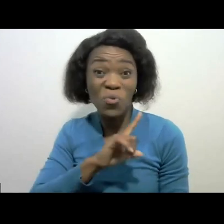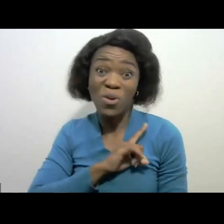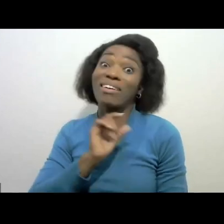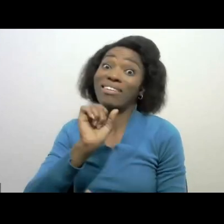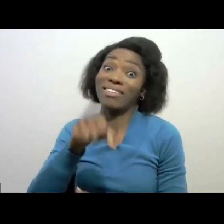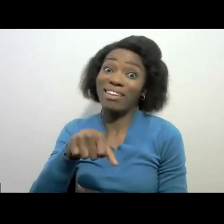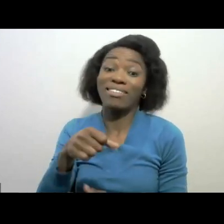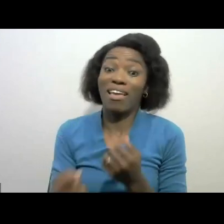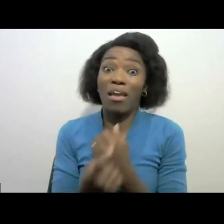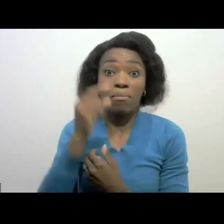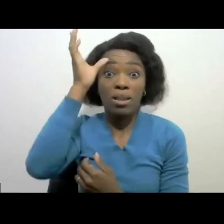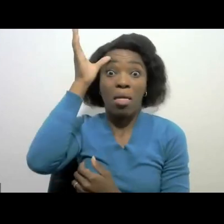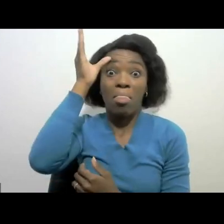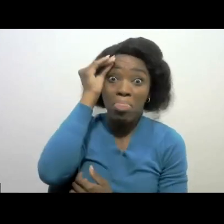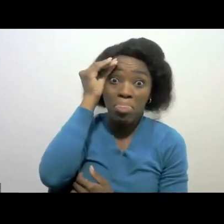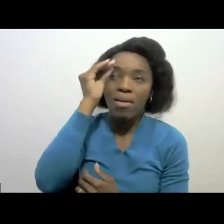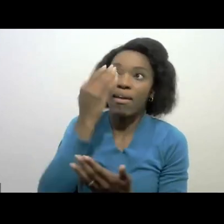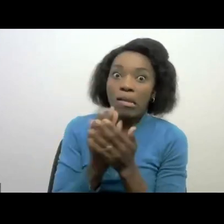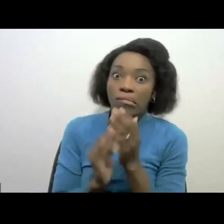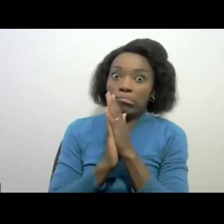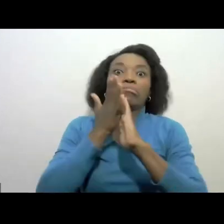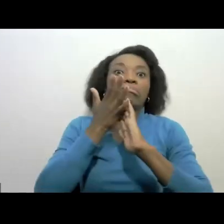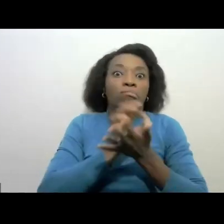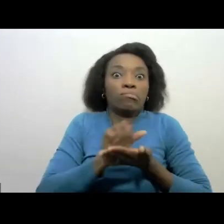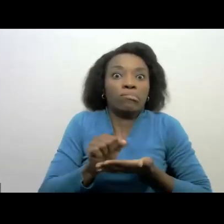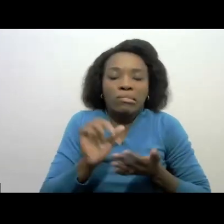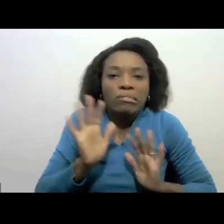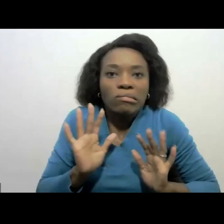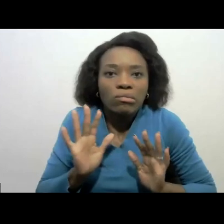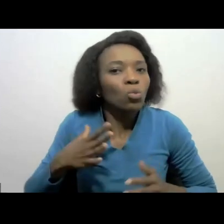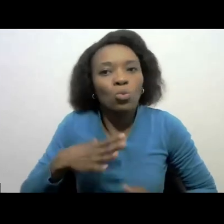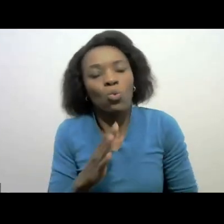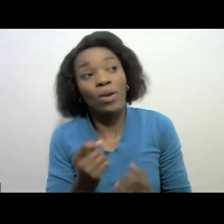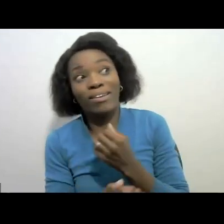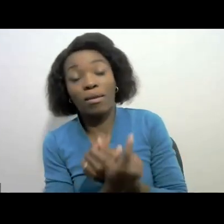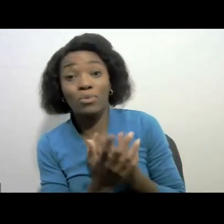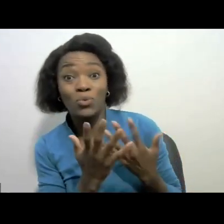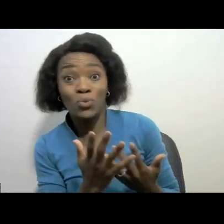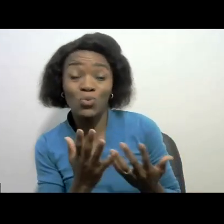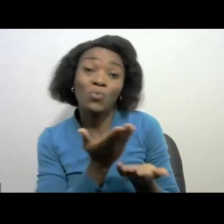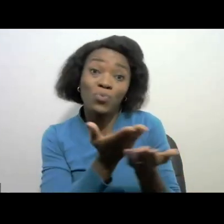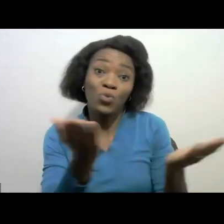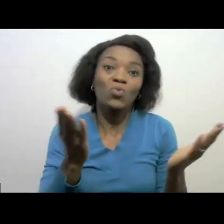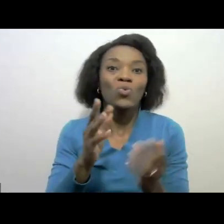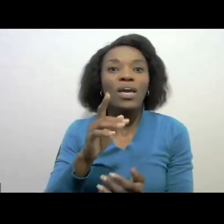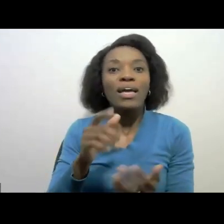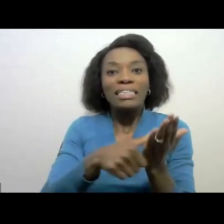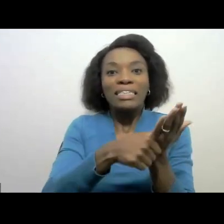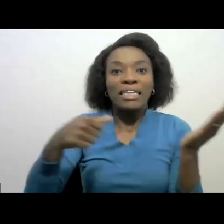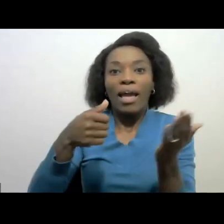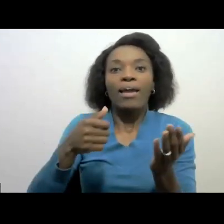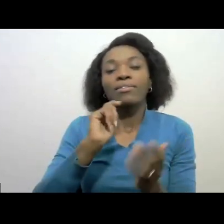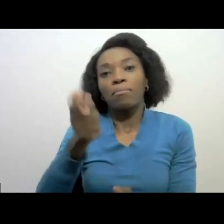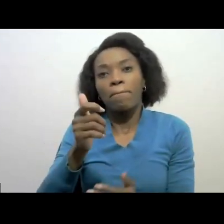lack of knowledge. And we don't want to see that happening with our taxpayers. Ladies and gentlemen, as we go on and keep into that promise,